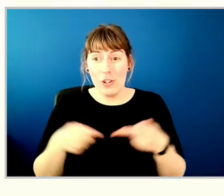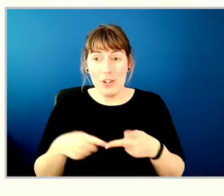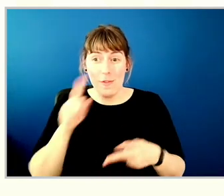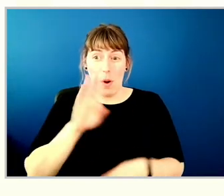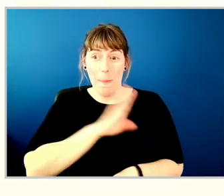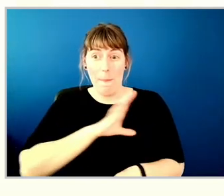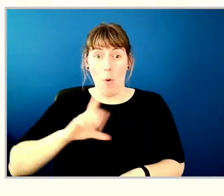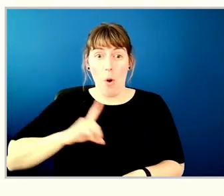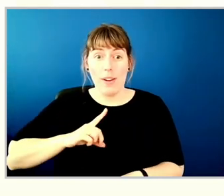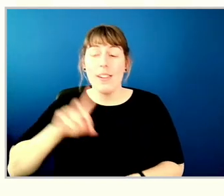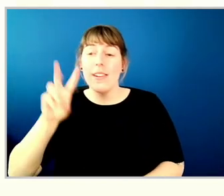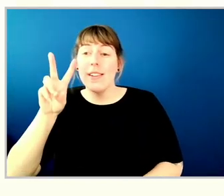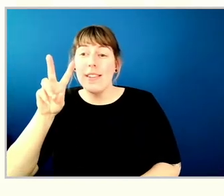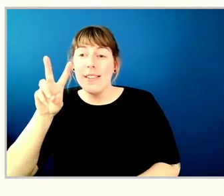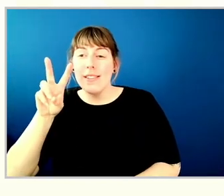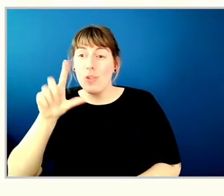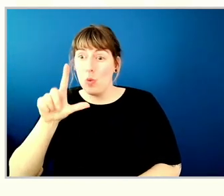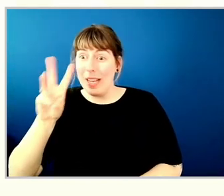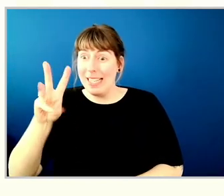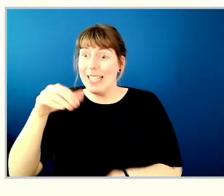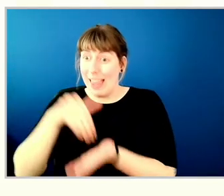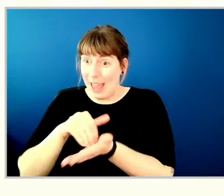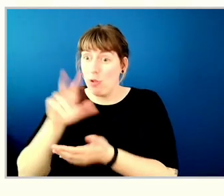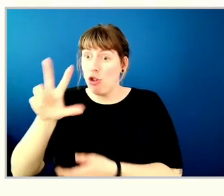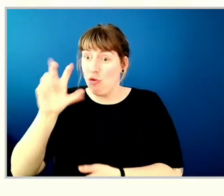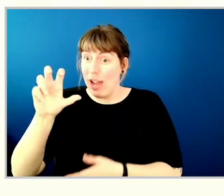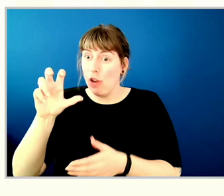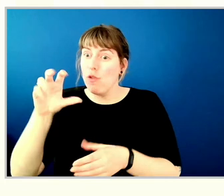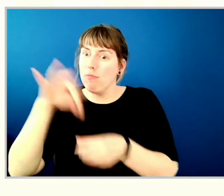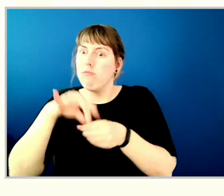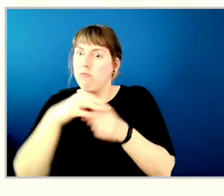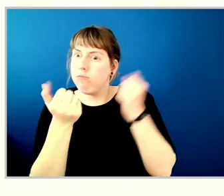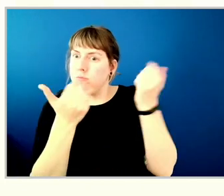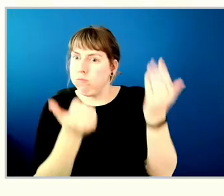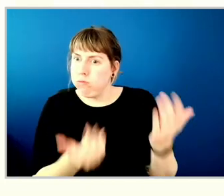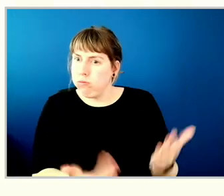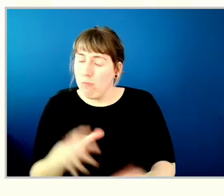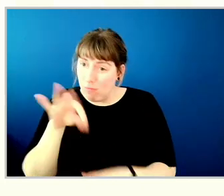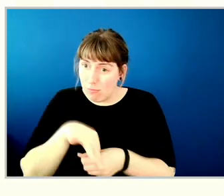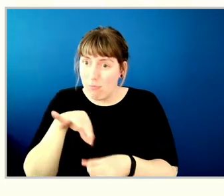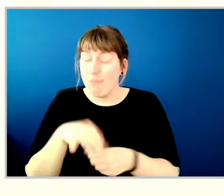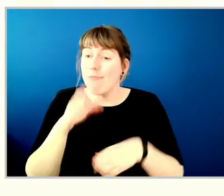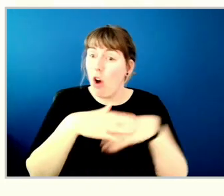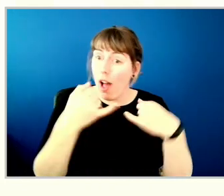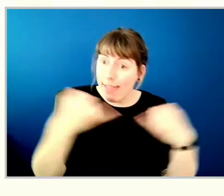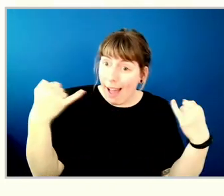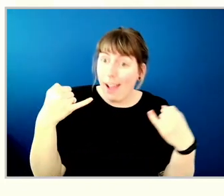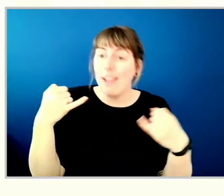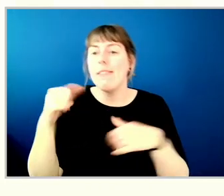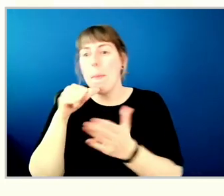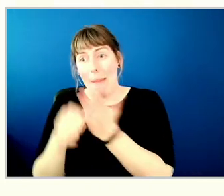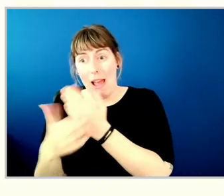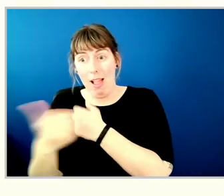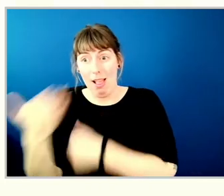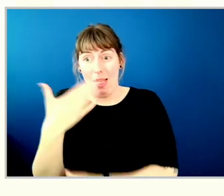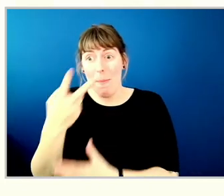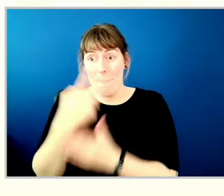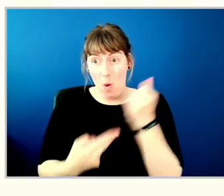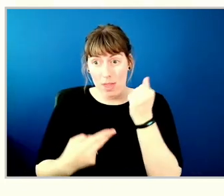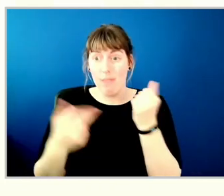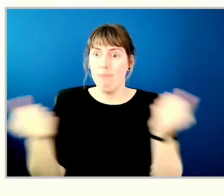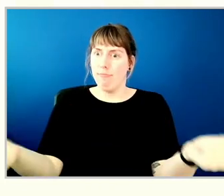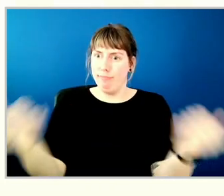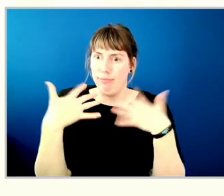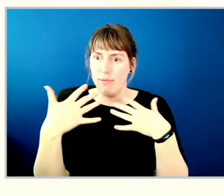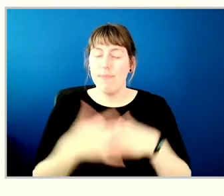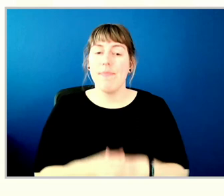,391 ballots cast this year. That includes both online and by mail. As a